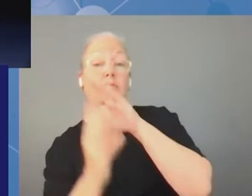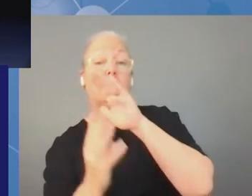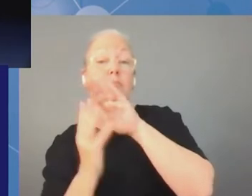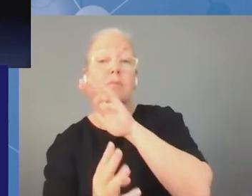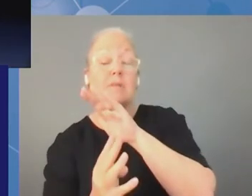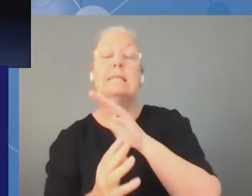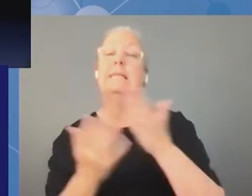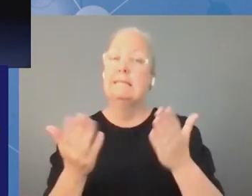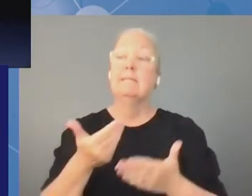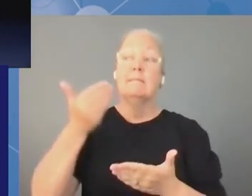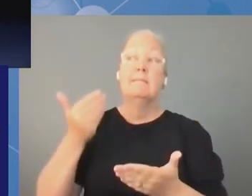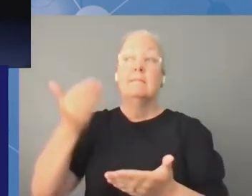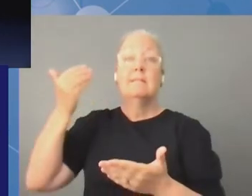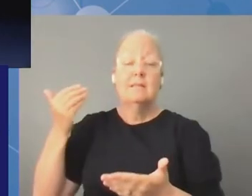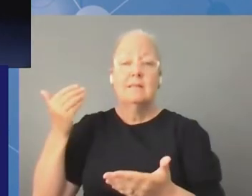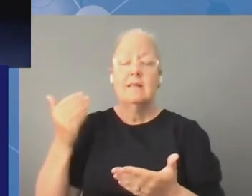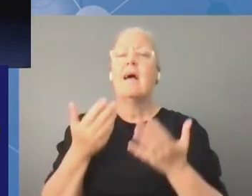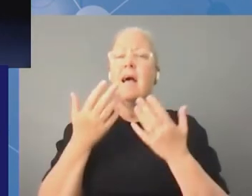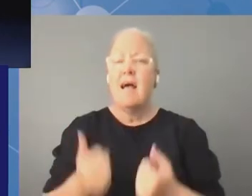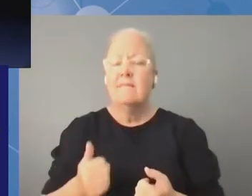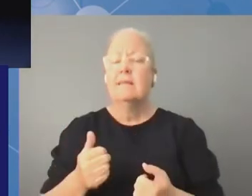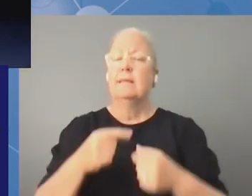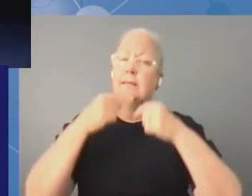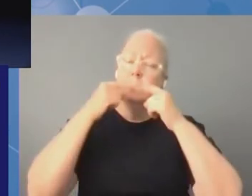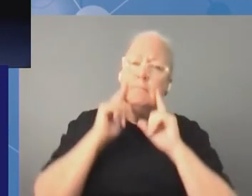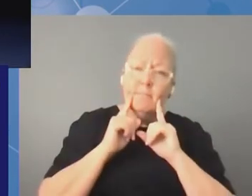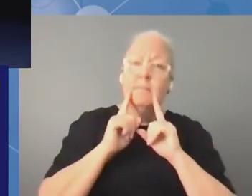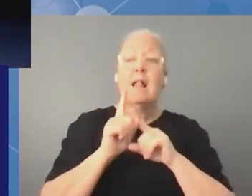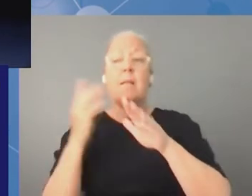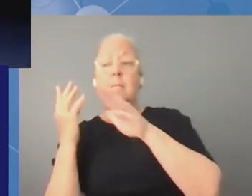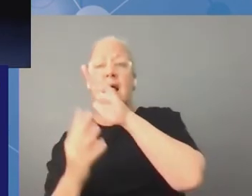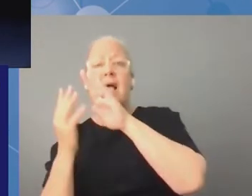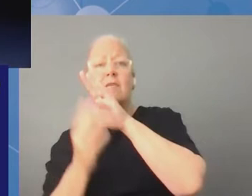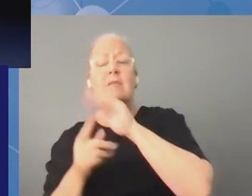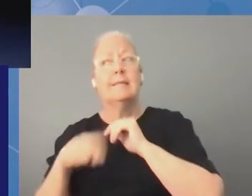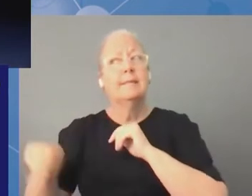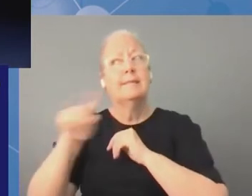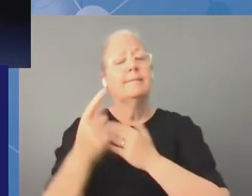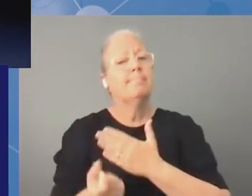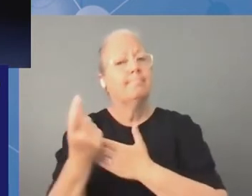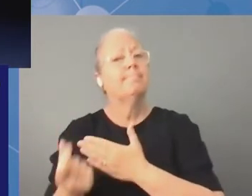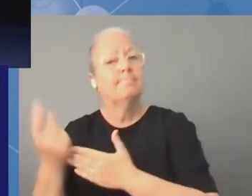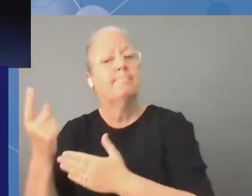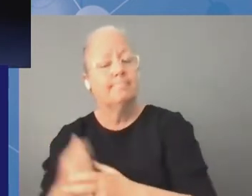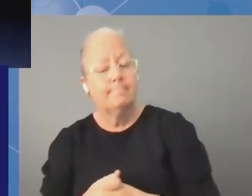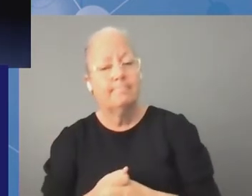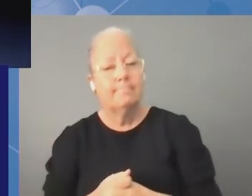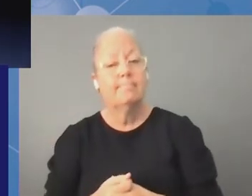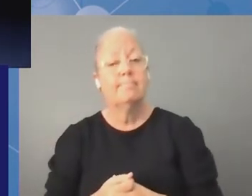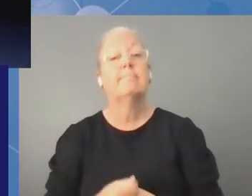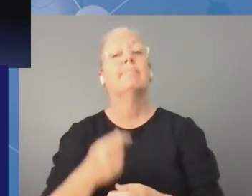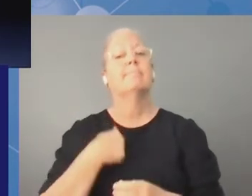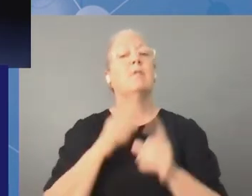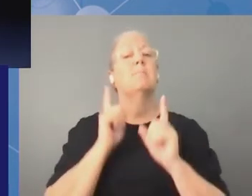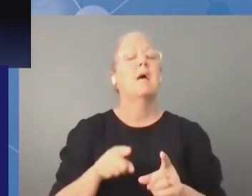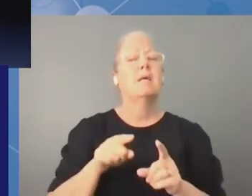been a number of tragedies involving migrants we will keep assessing the